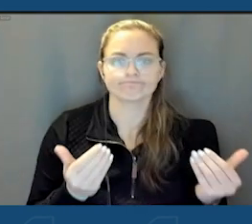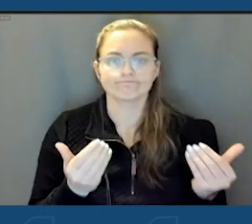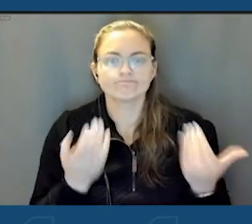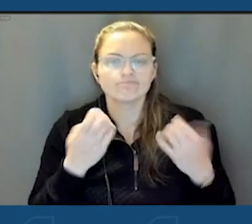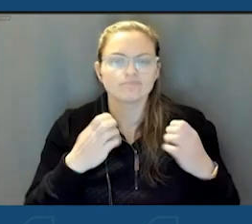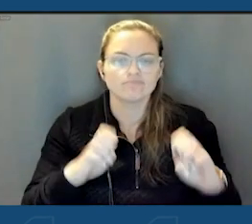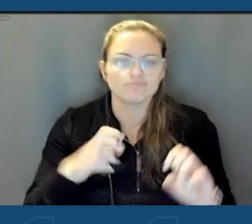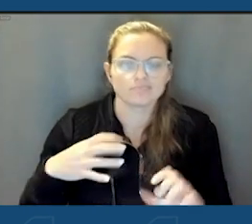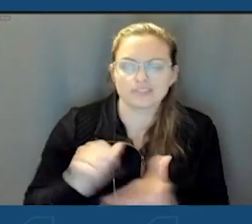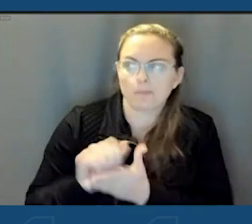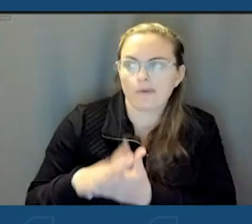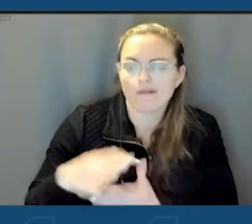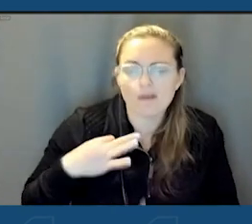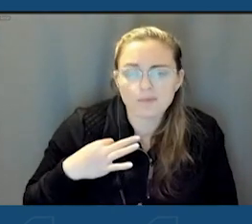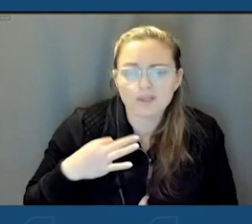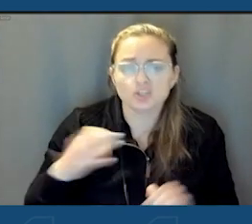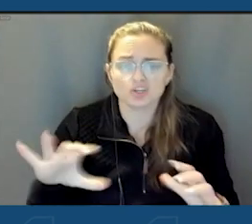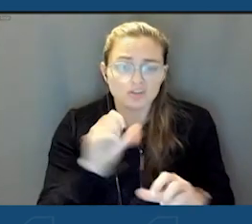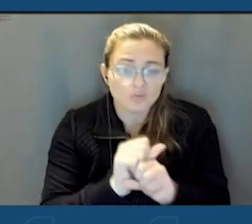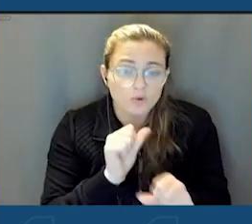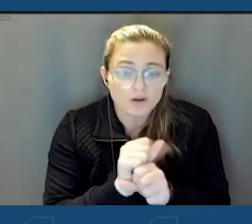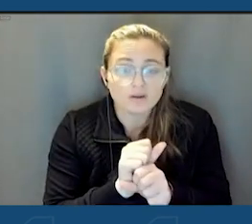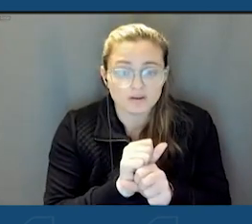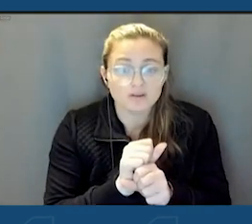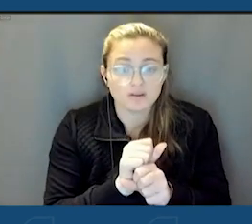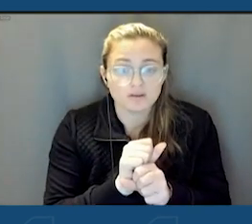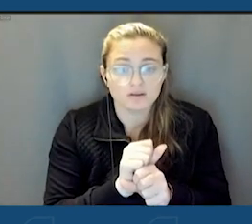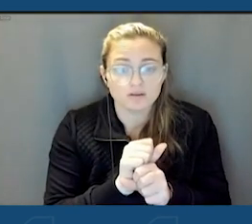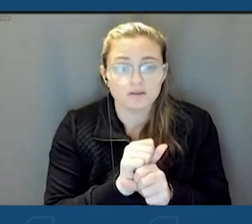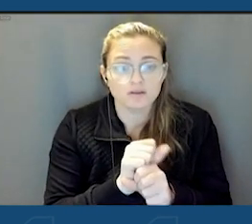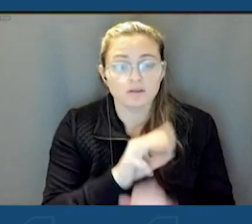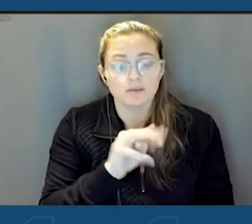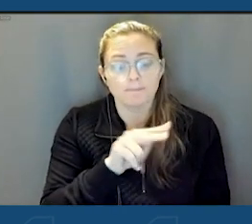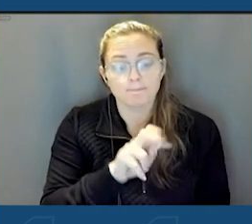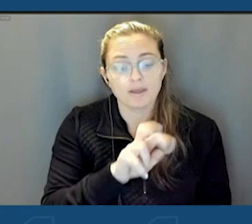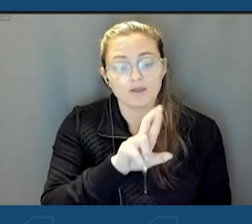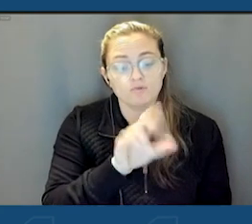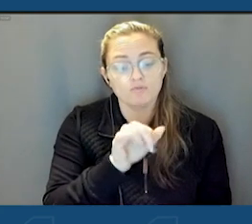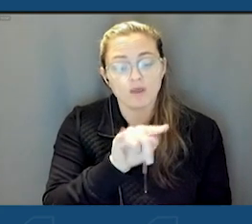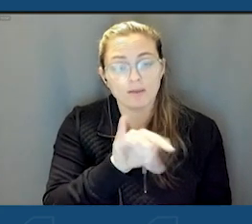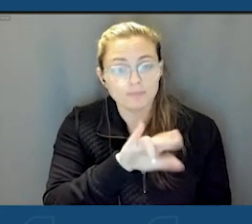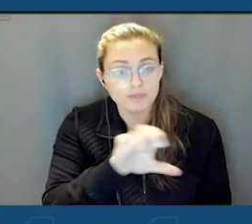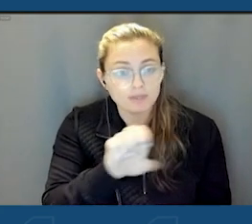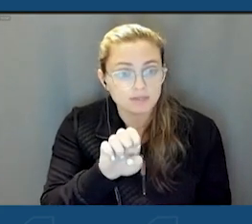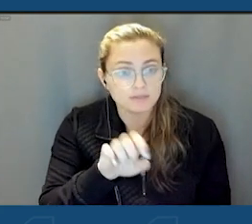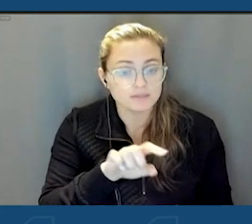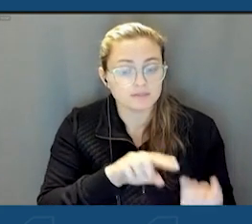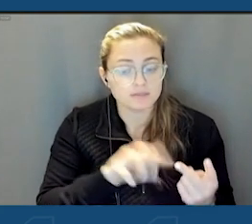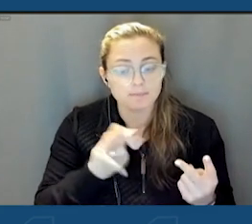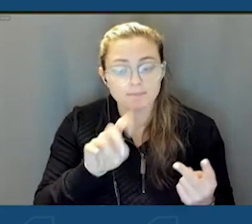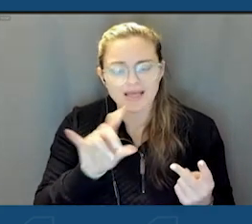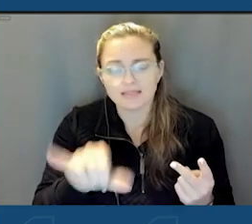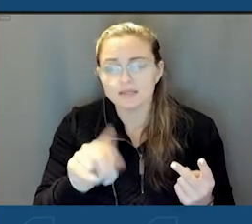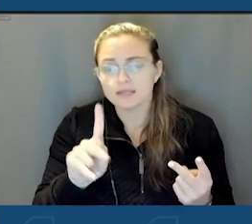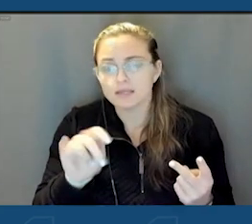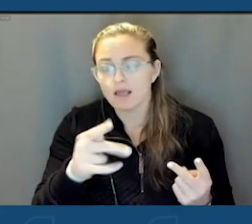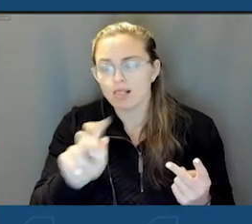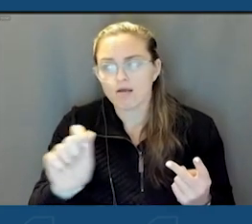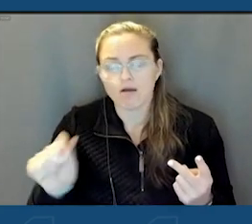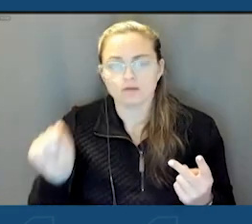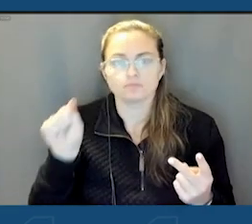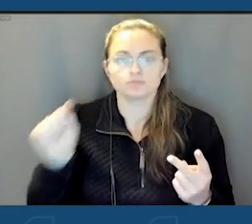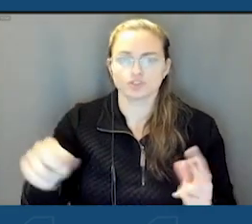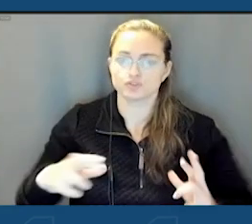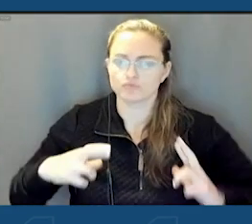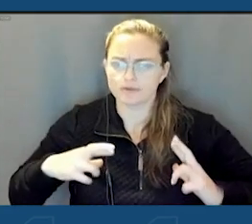application and did all the work, uh, Mike Raptus, Melody Kellogg, who is a retired